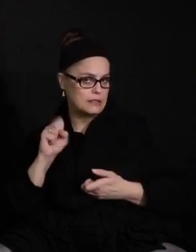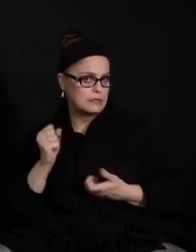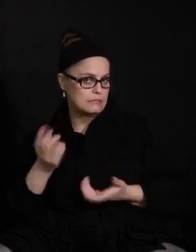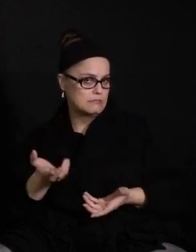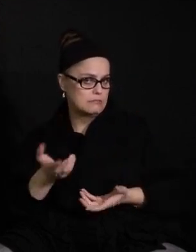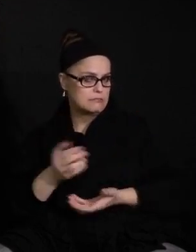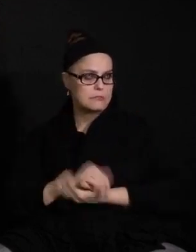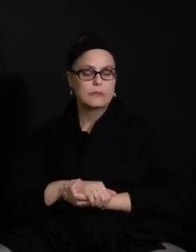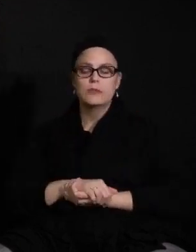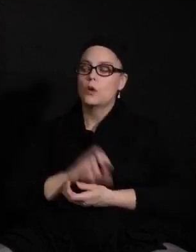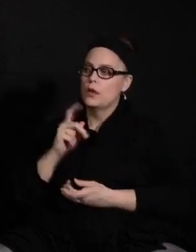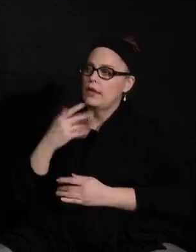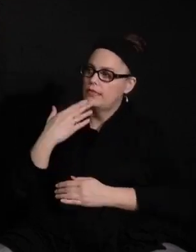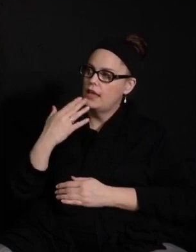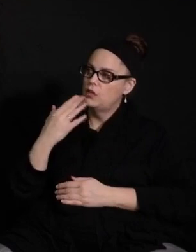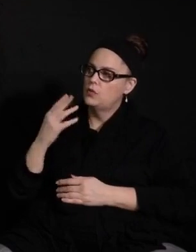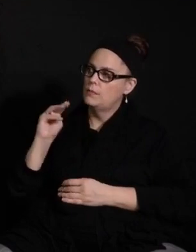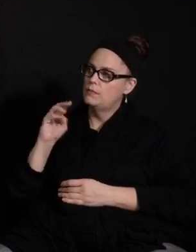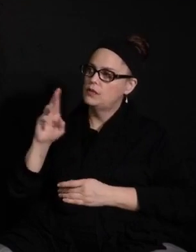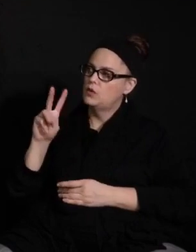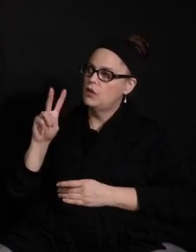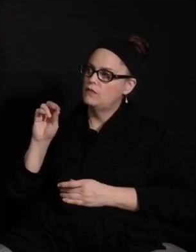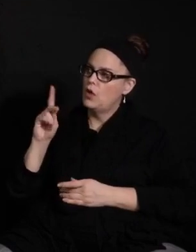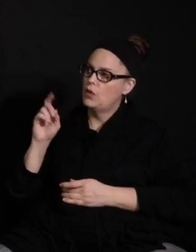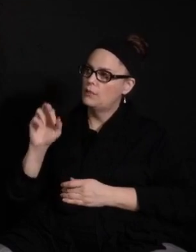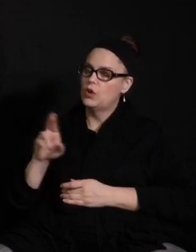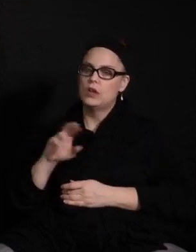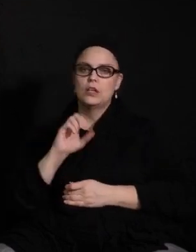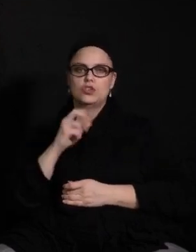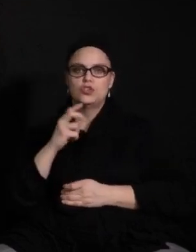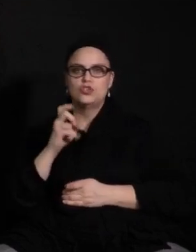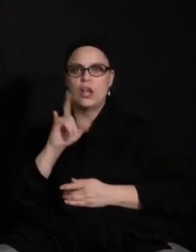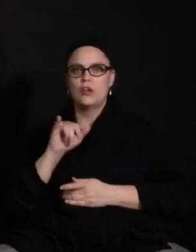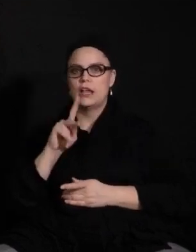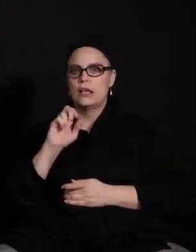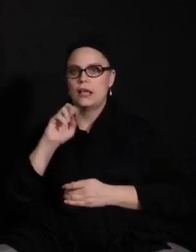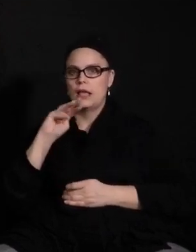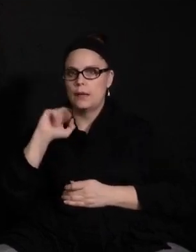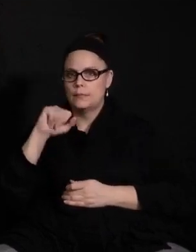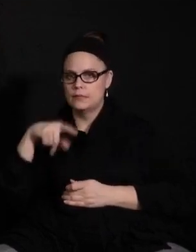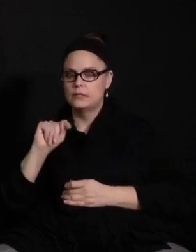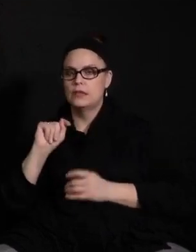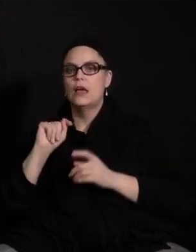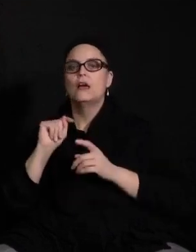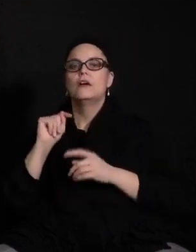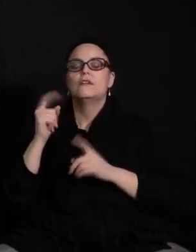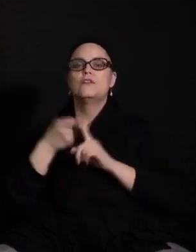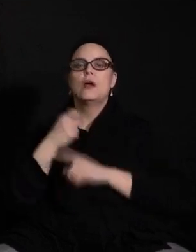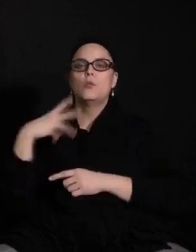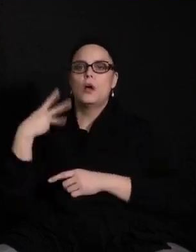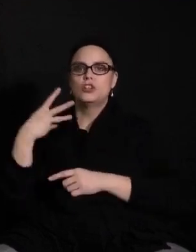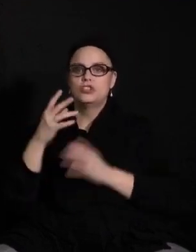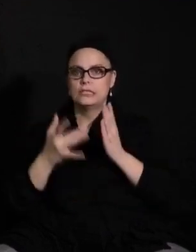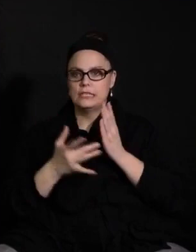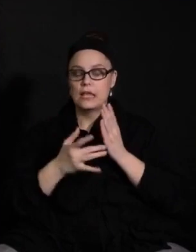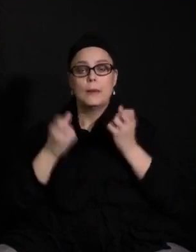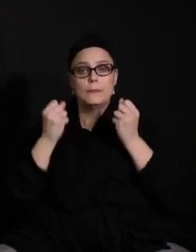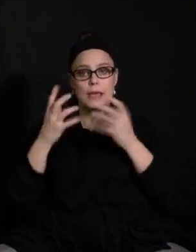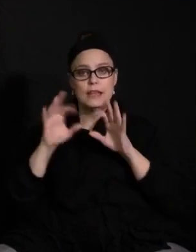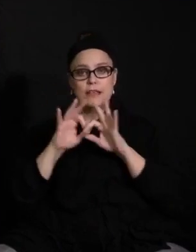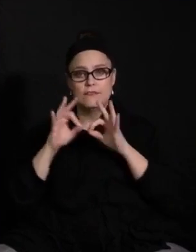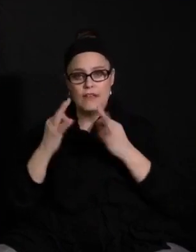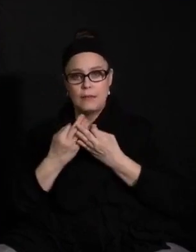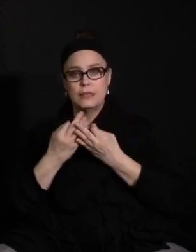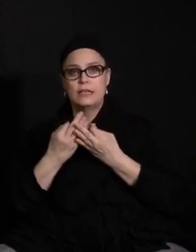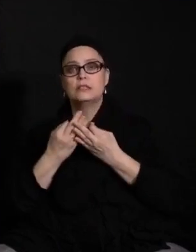Okay, thank you, Mr. Vollmer. The next question is from Sherry Kempf, the Center for Equity and Culture at Washington Tech. Knowing that many families and students